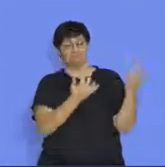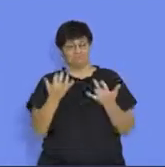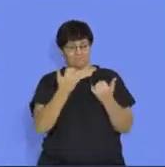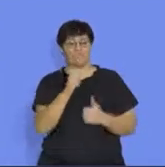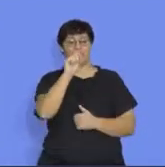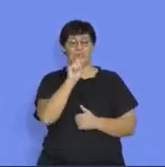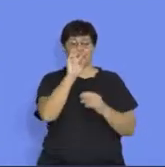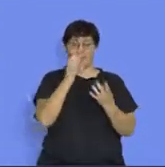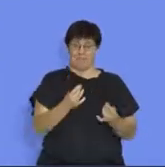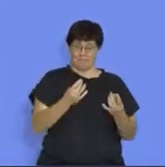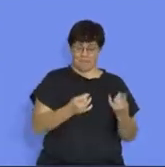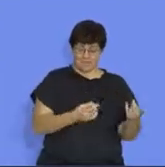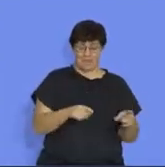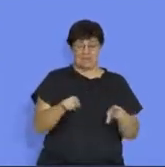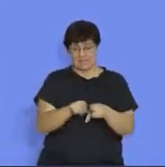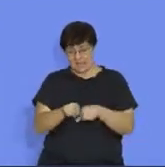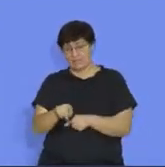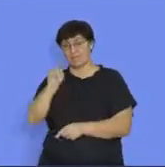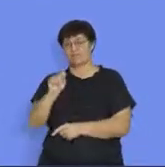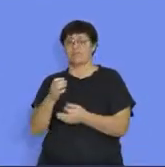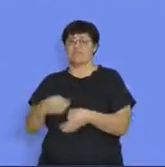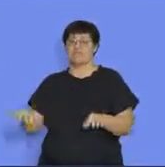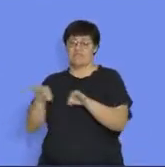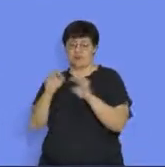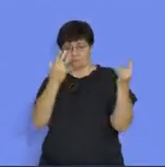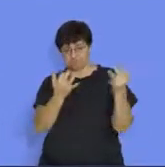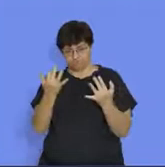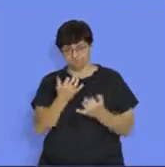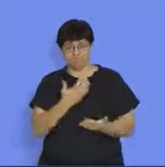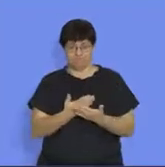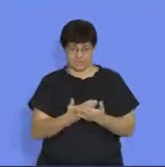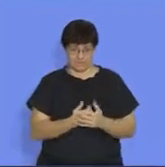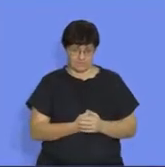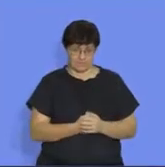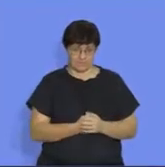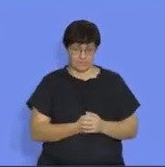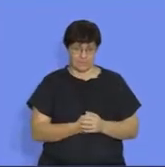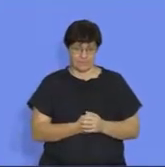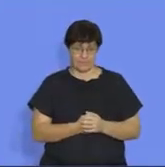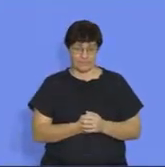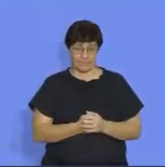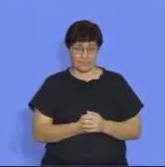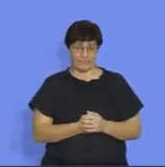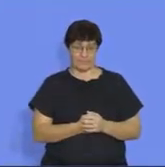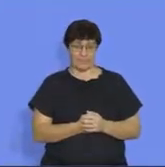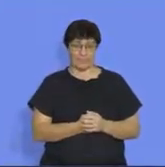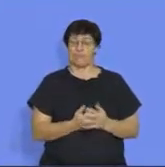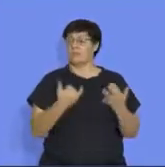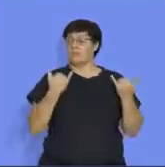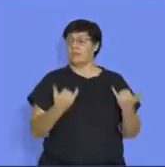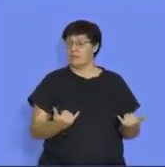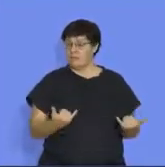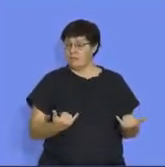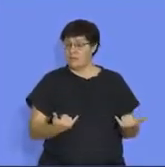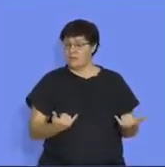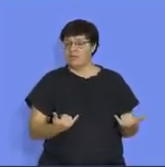term numbers as well as term values. So, we